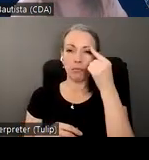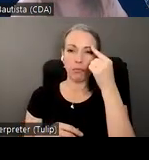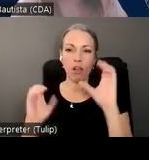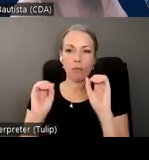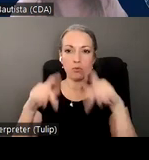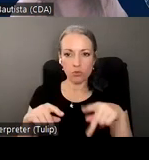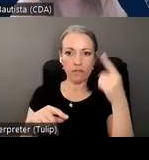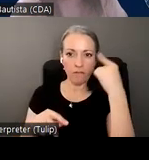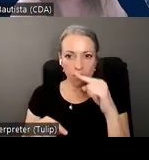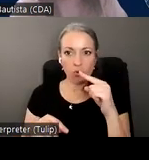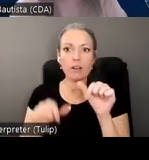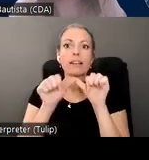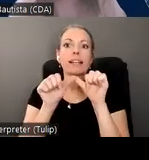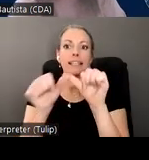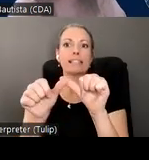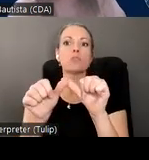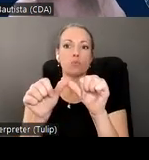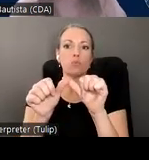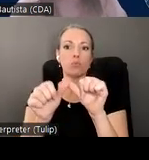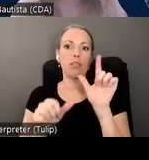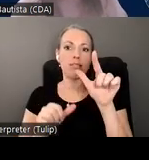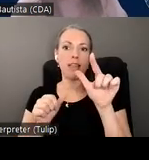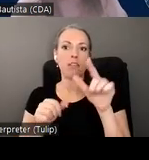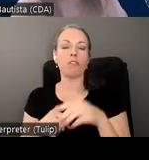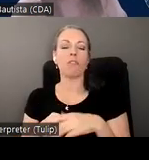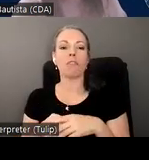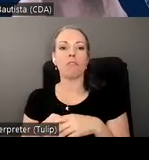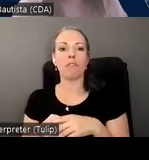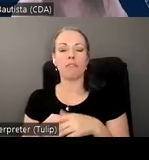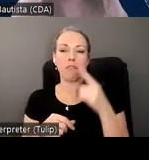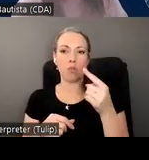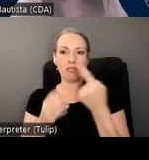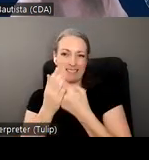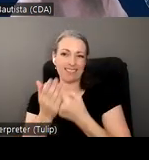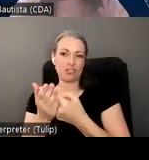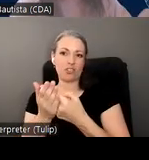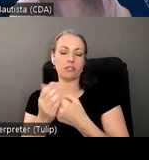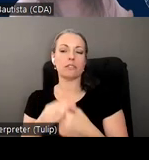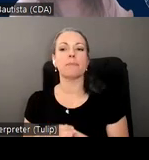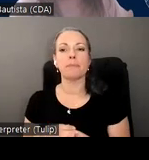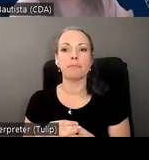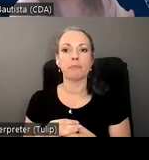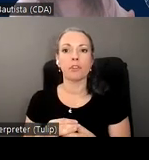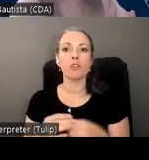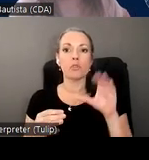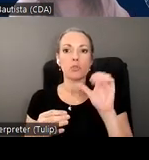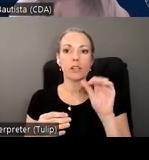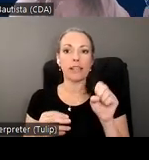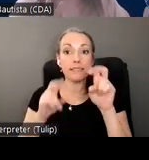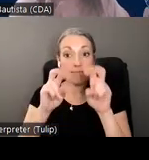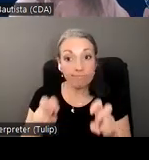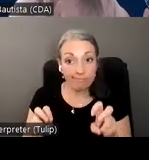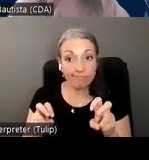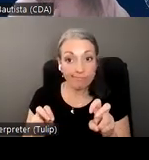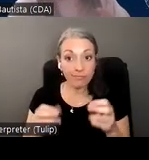further consideration in these these discussions. So case studies such as this, just to